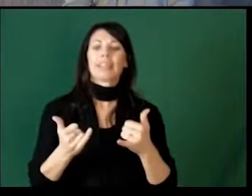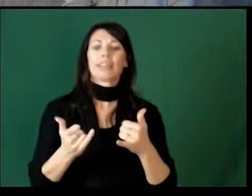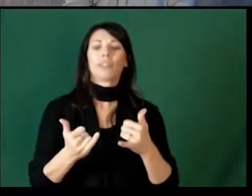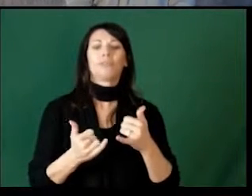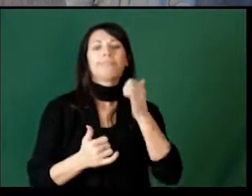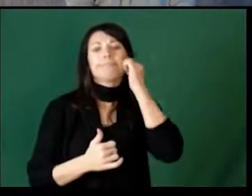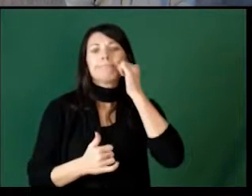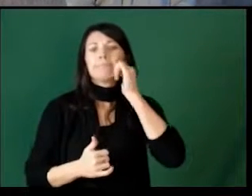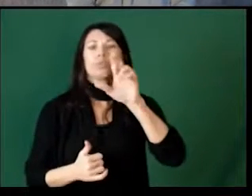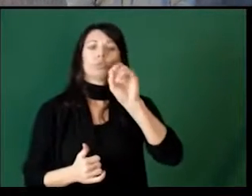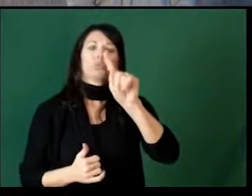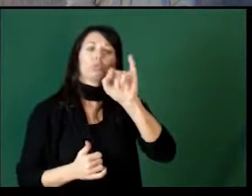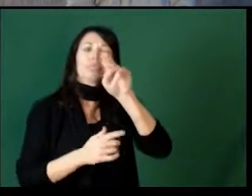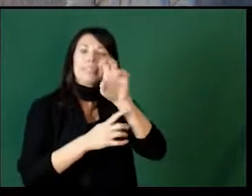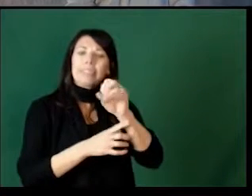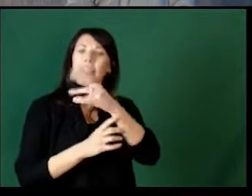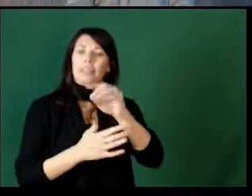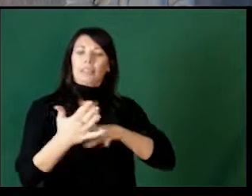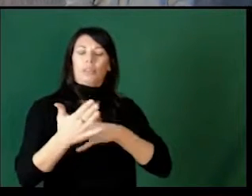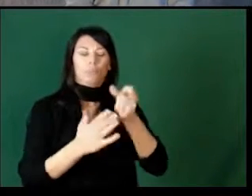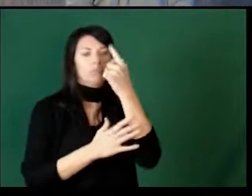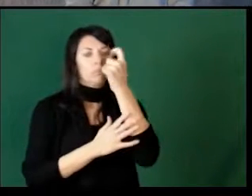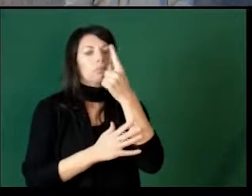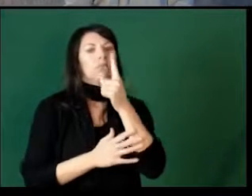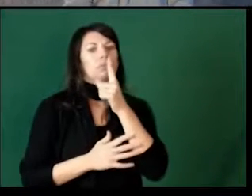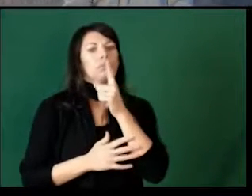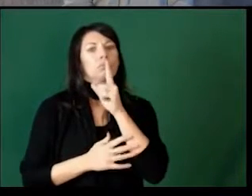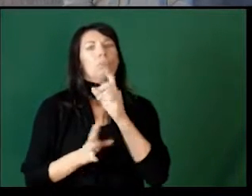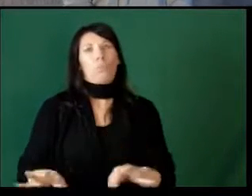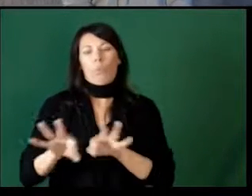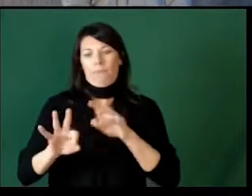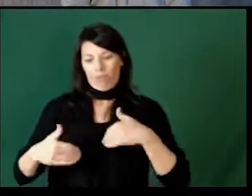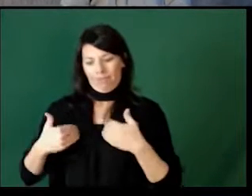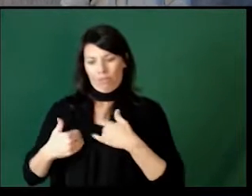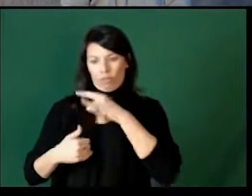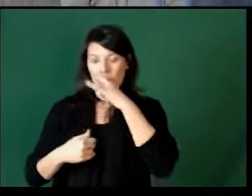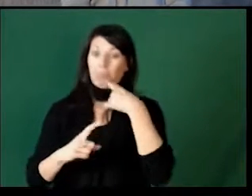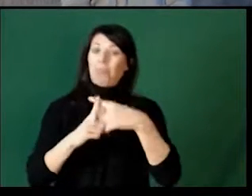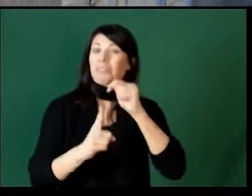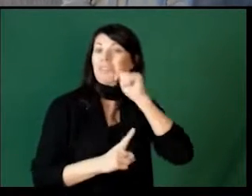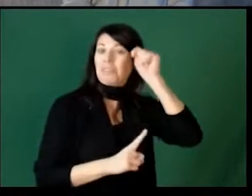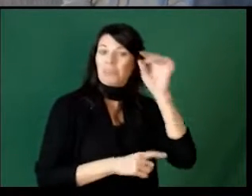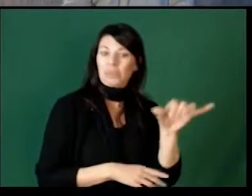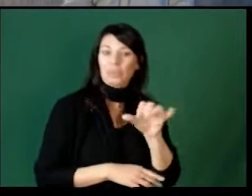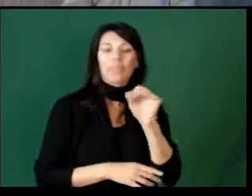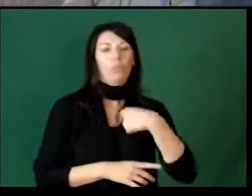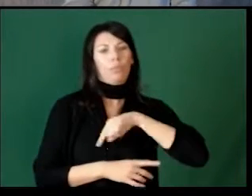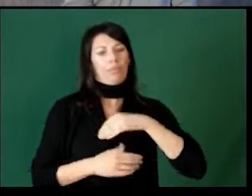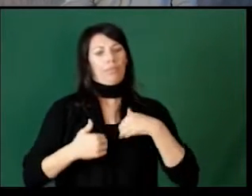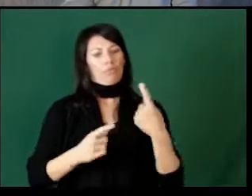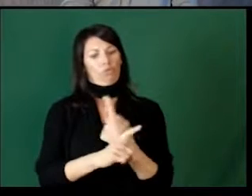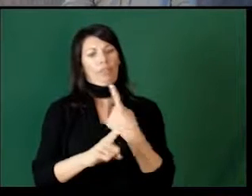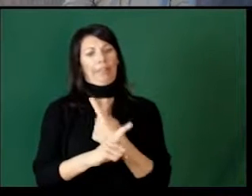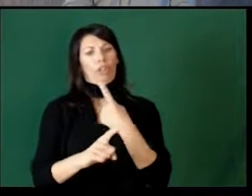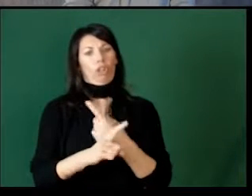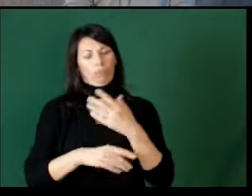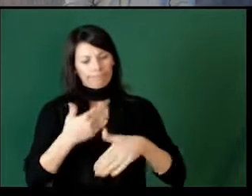Routines and schedules. Obviously, especially for our younger kids, but even teenagers, the more that we maintain routines and schedules,